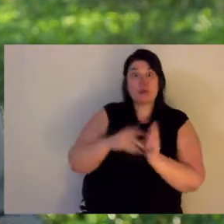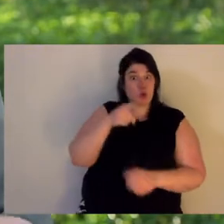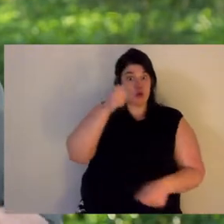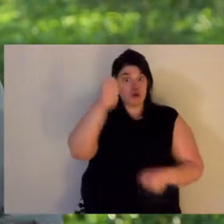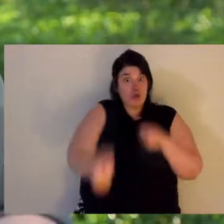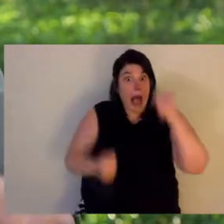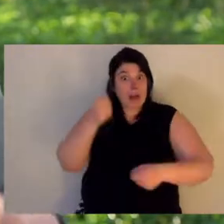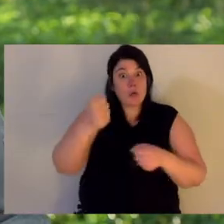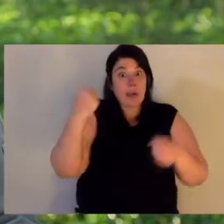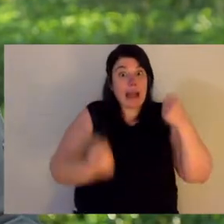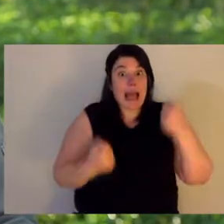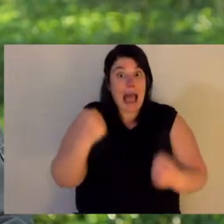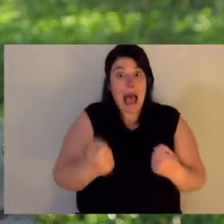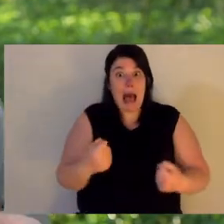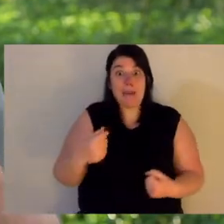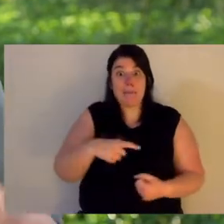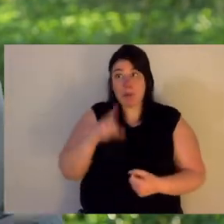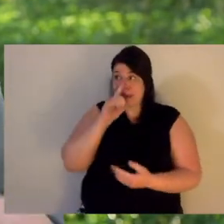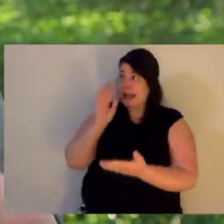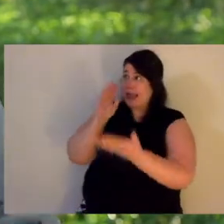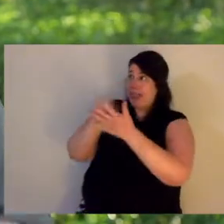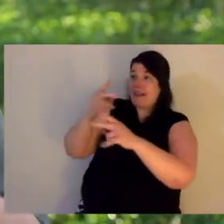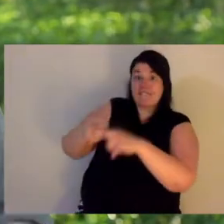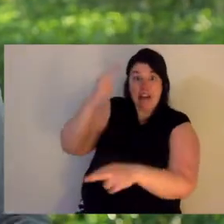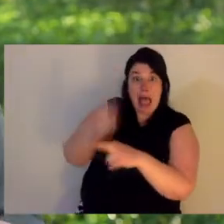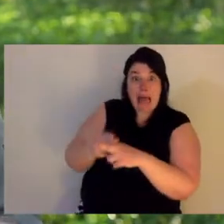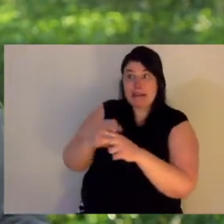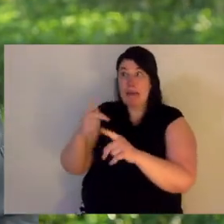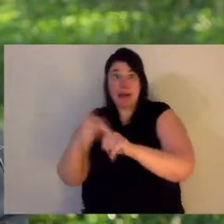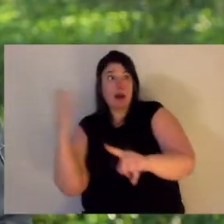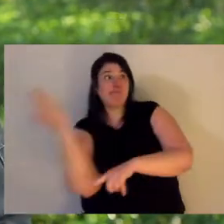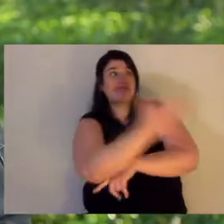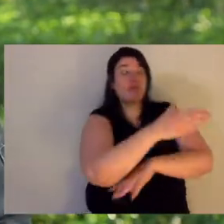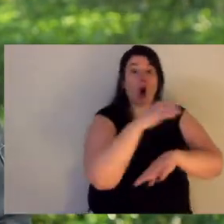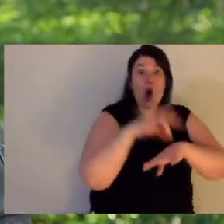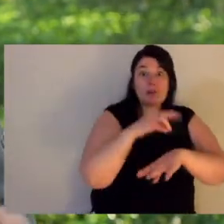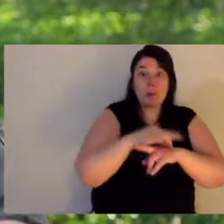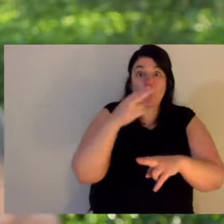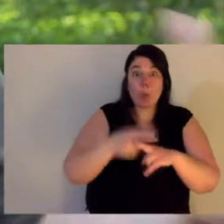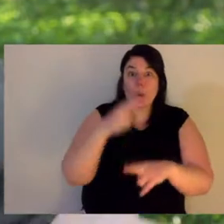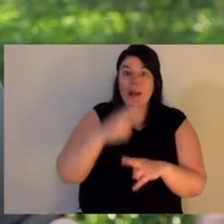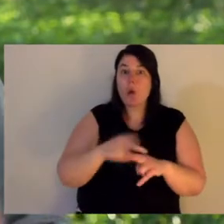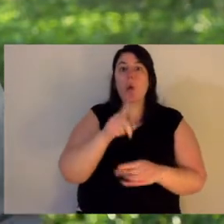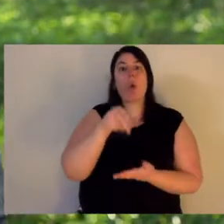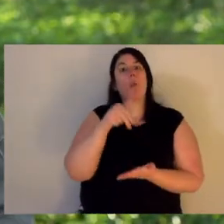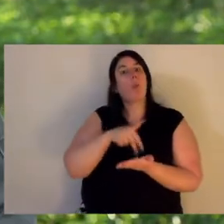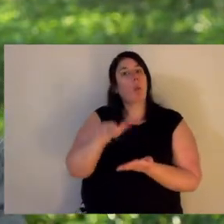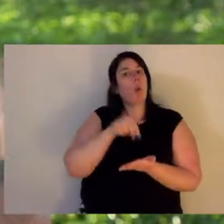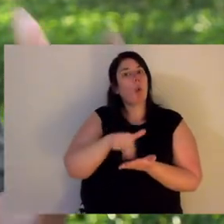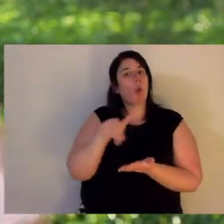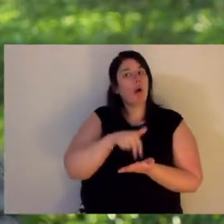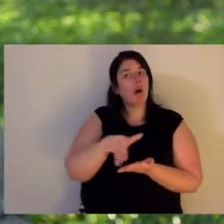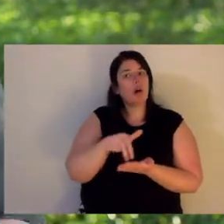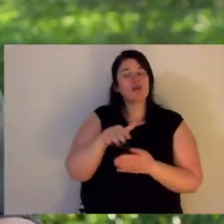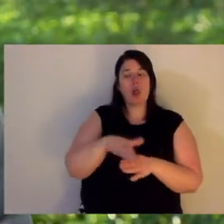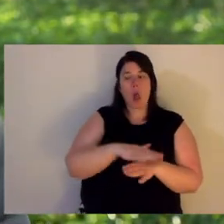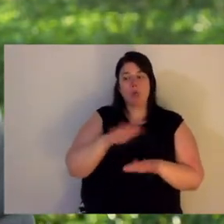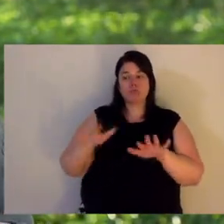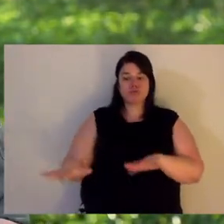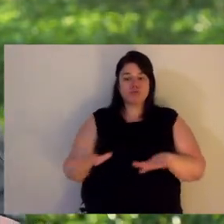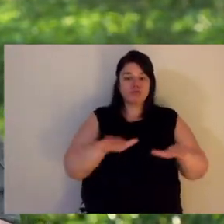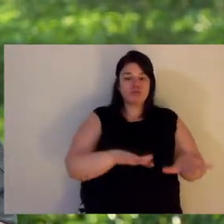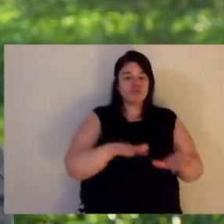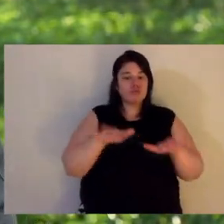But I want you to research and tell me what spiders can be confused for funnel webs. And make sure they live in the same area. I don't want to know about a